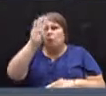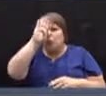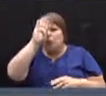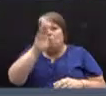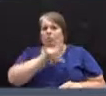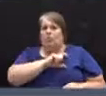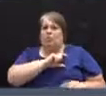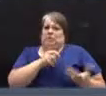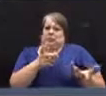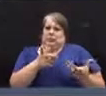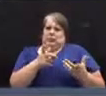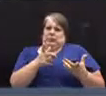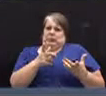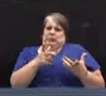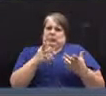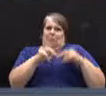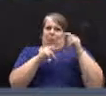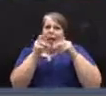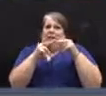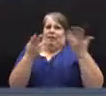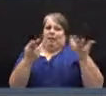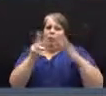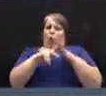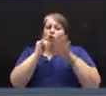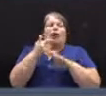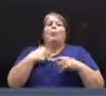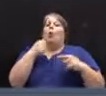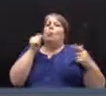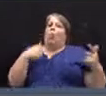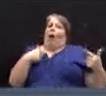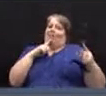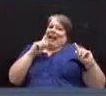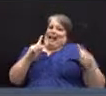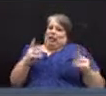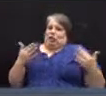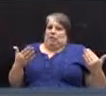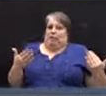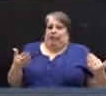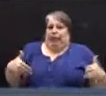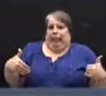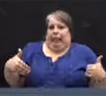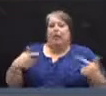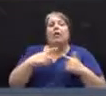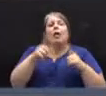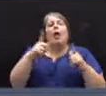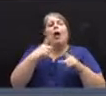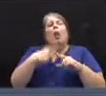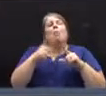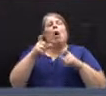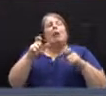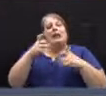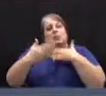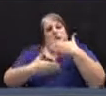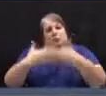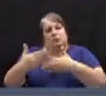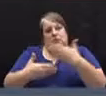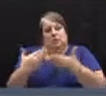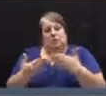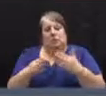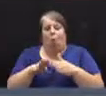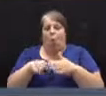Renovation Project, but that we don't have the answers yet, and that process needs to unfold going forward.